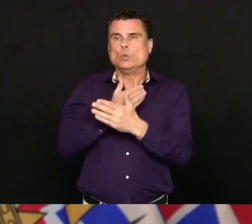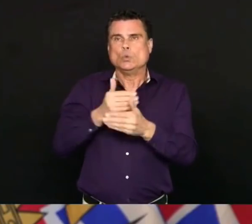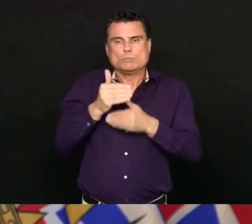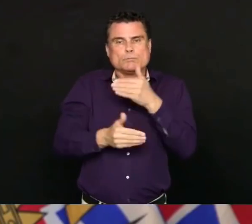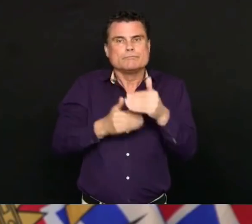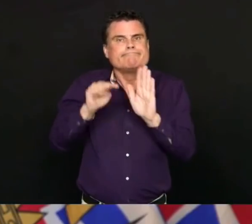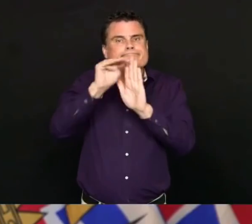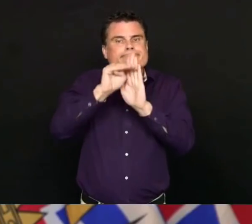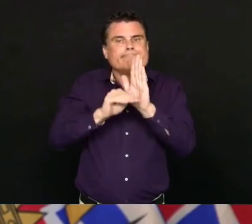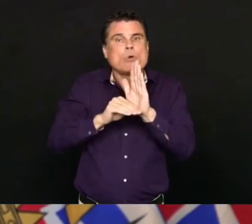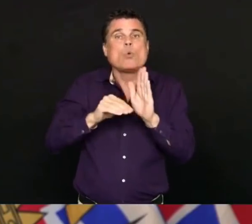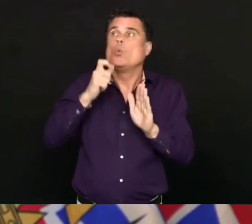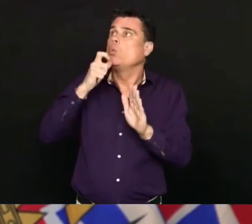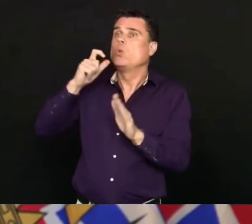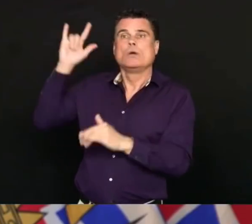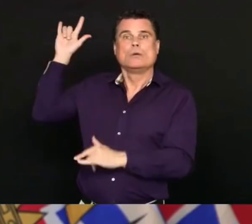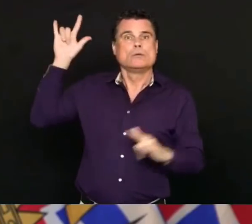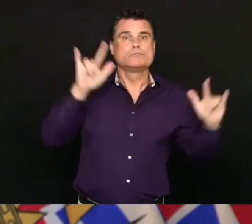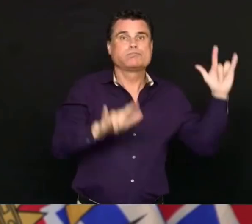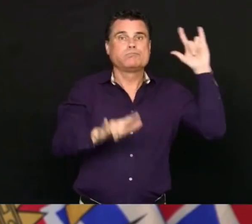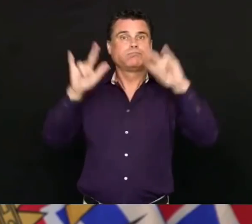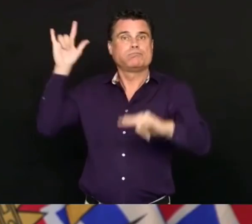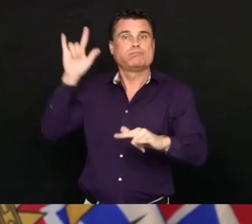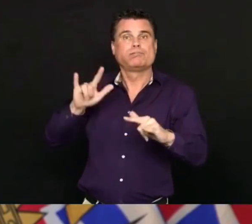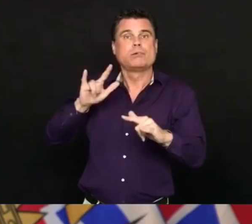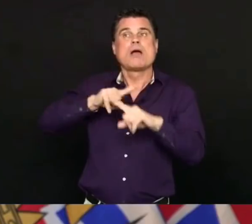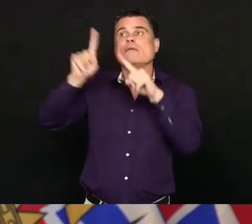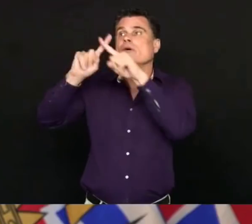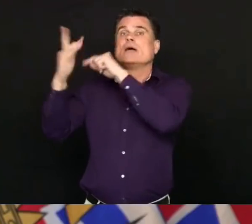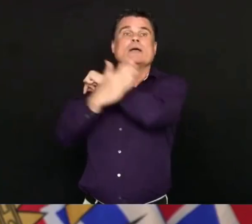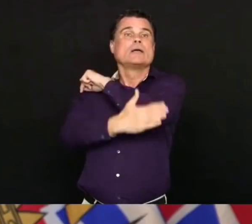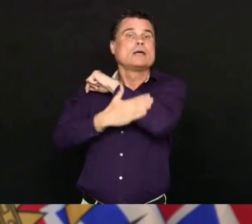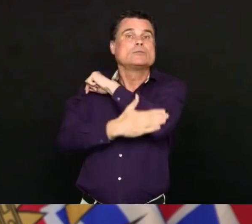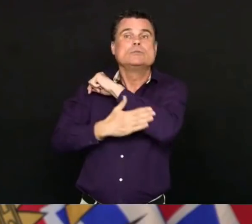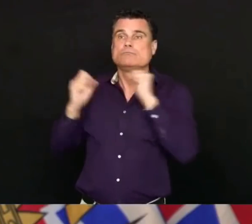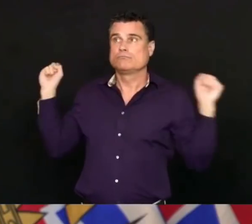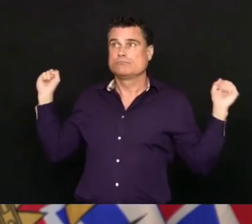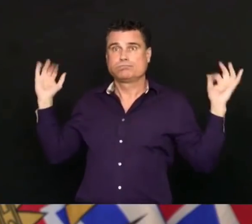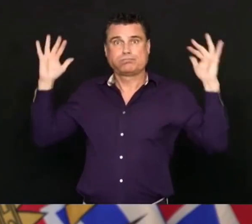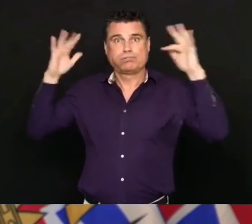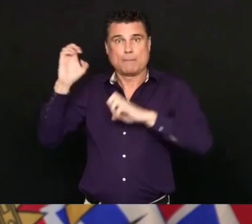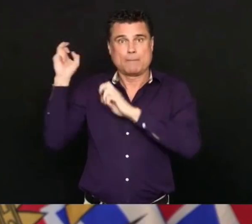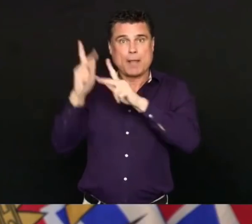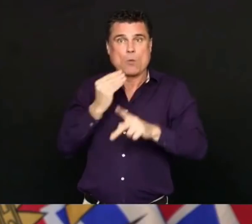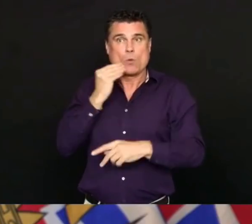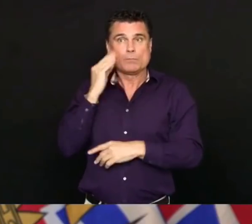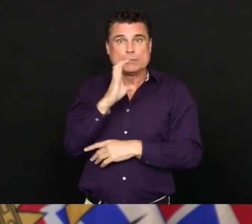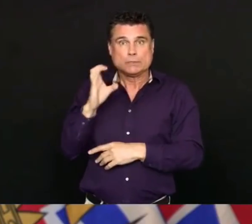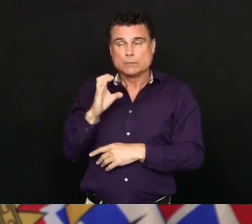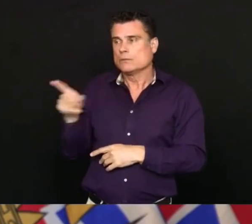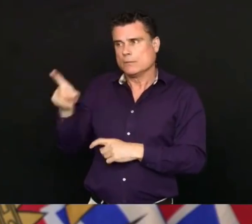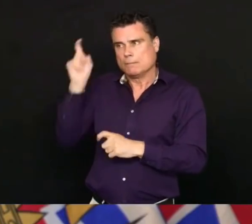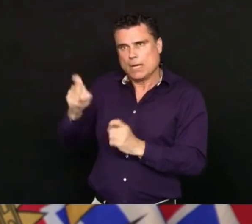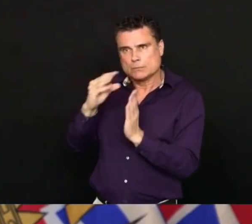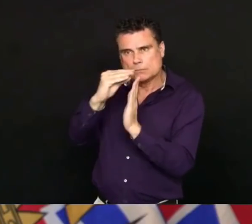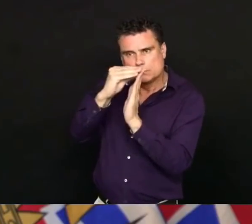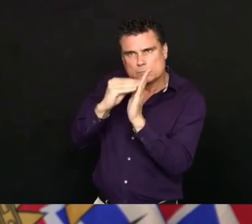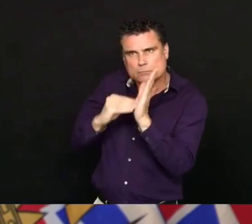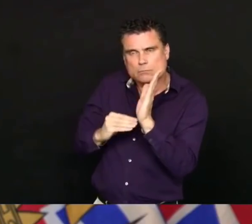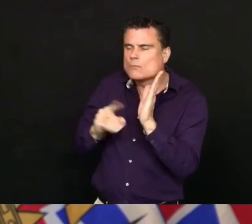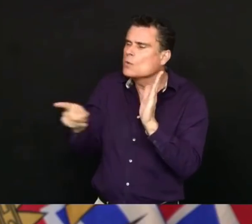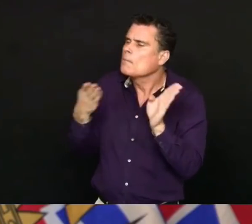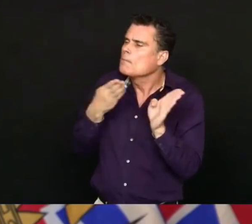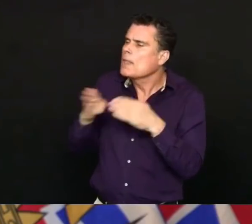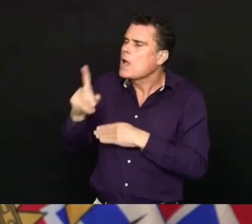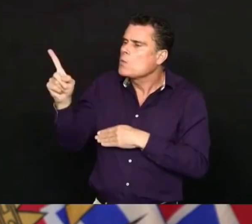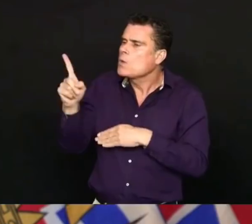approved self-isolation plans for all returning travellers. This came into effect on Friday, April 10th, and I'm